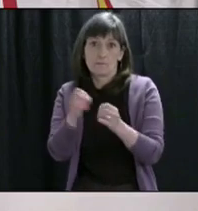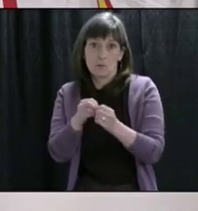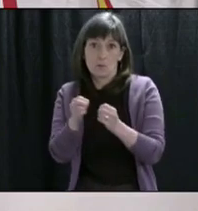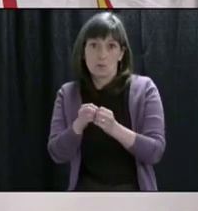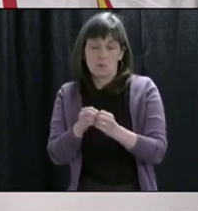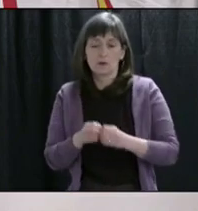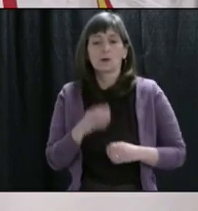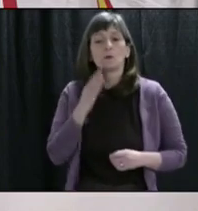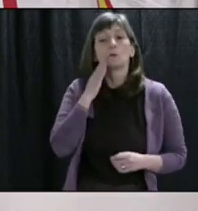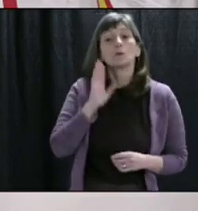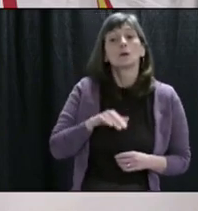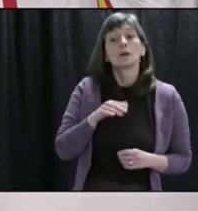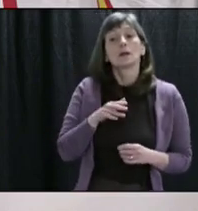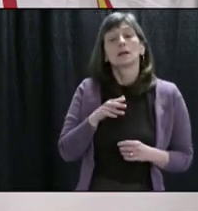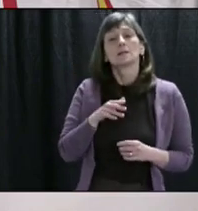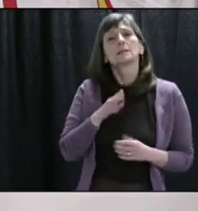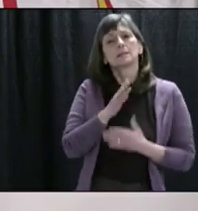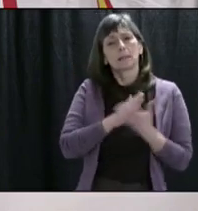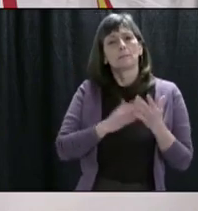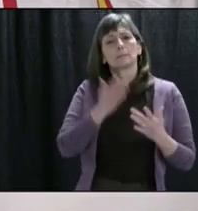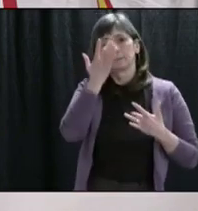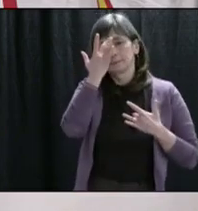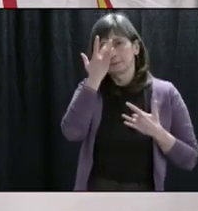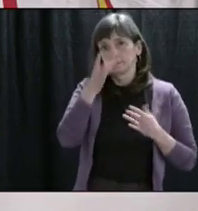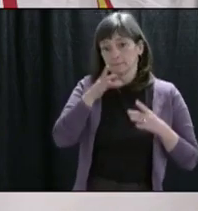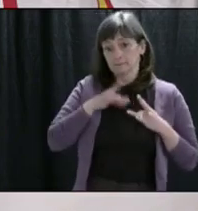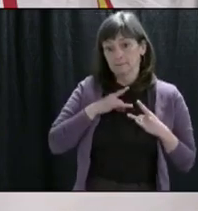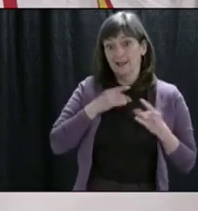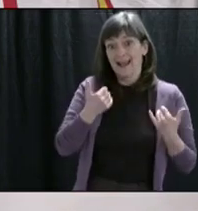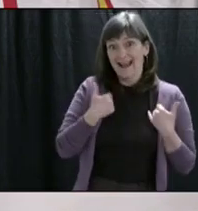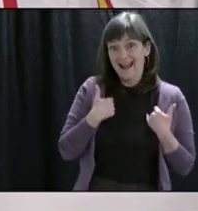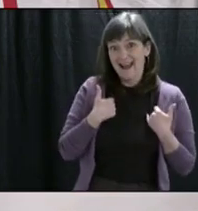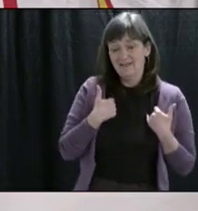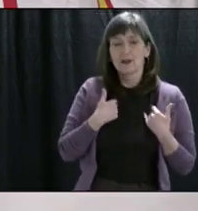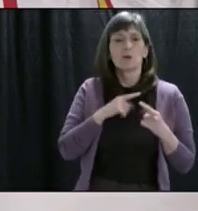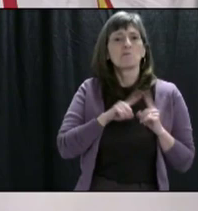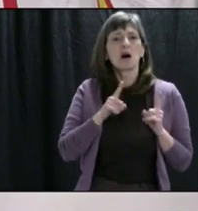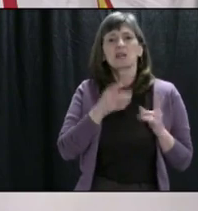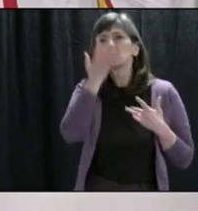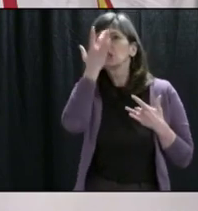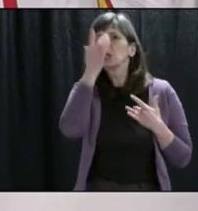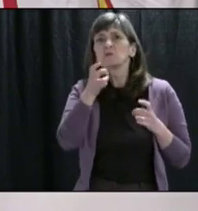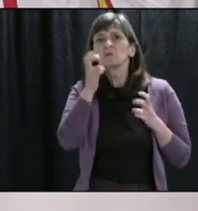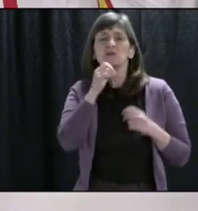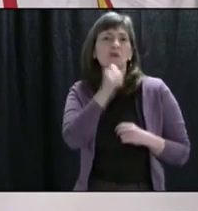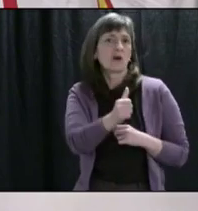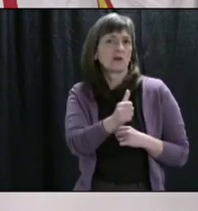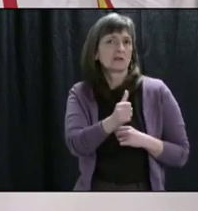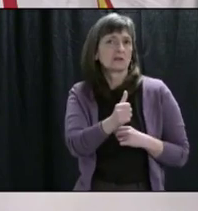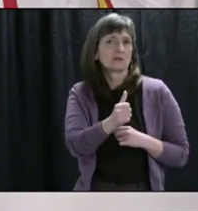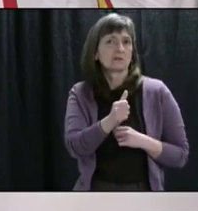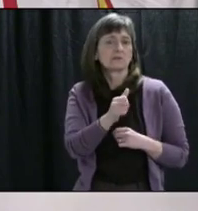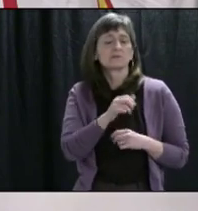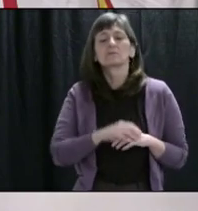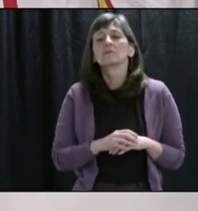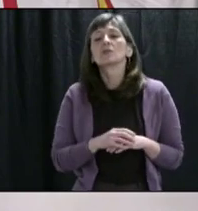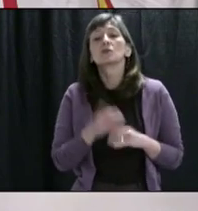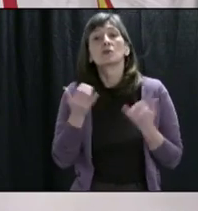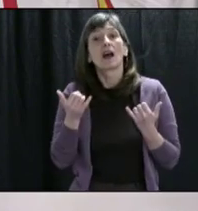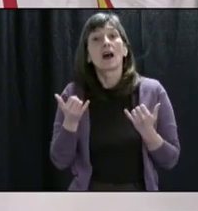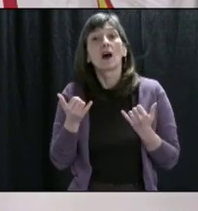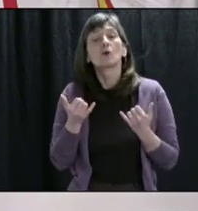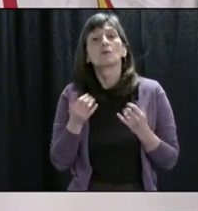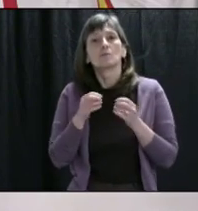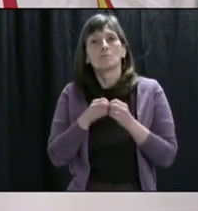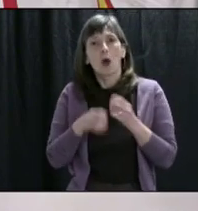people who have the virus but have mild symptoms, for which they would not normally seek medical attention. Broadening our testing criteria will